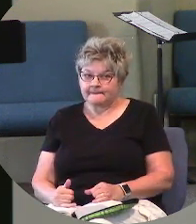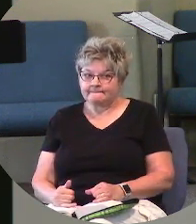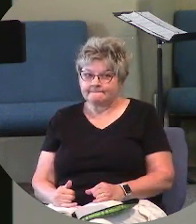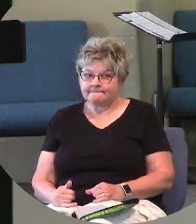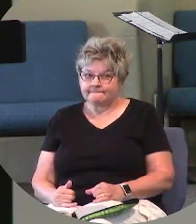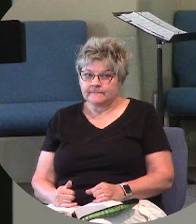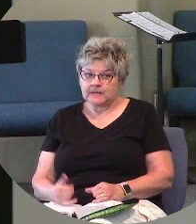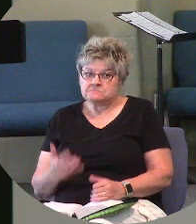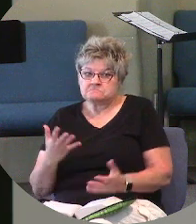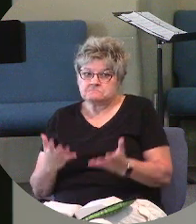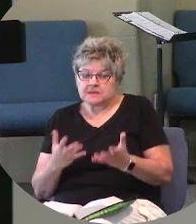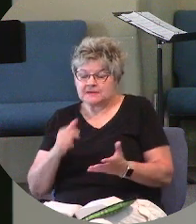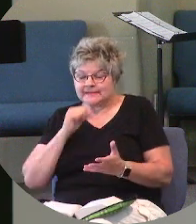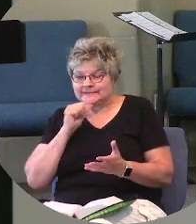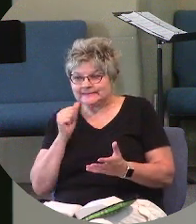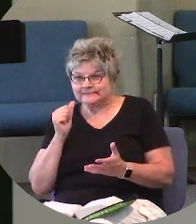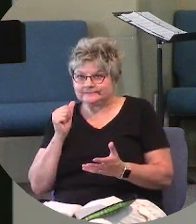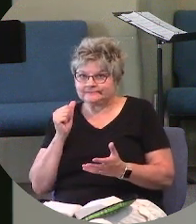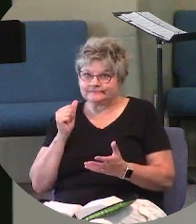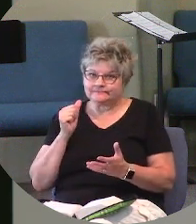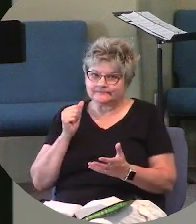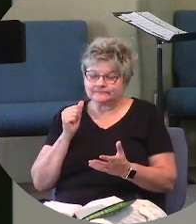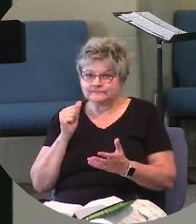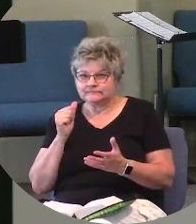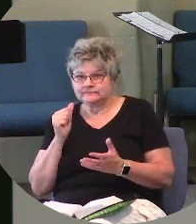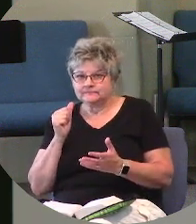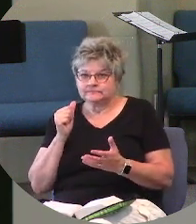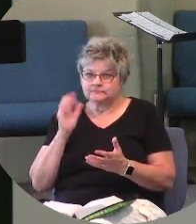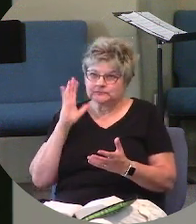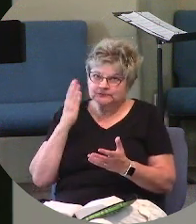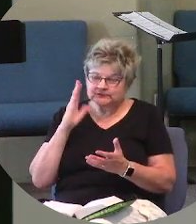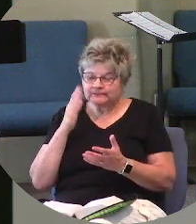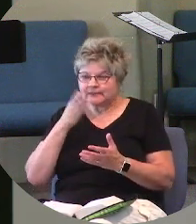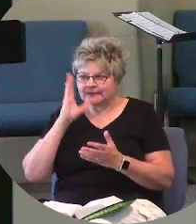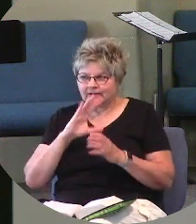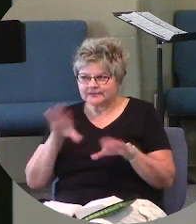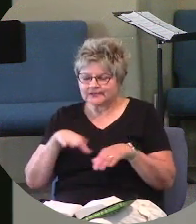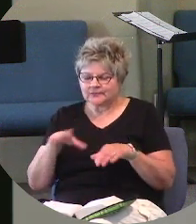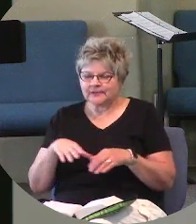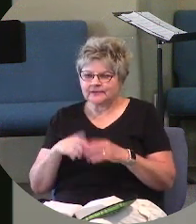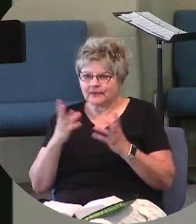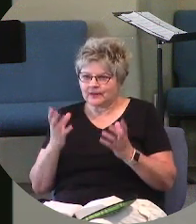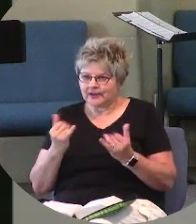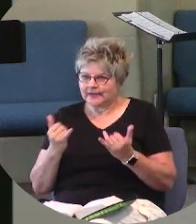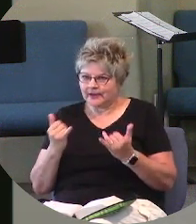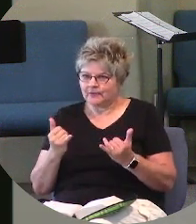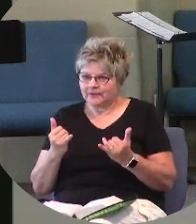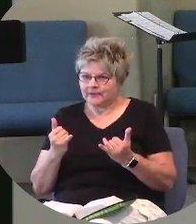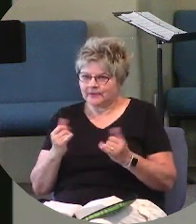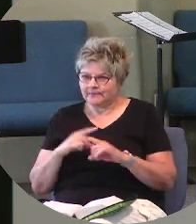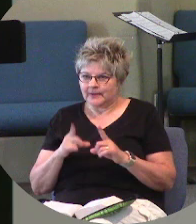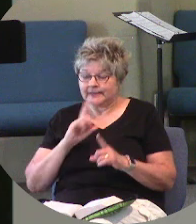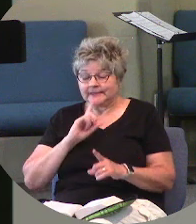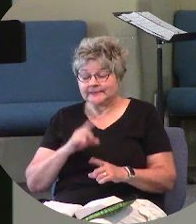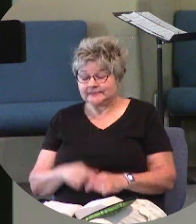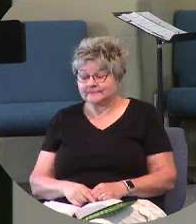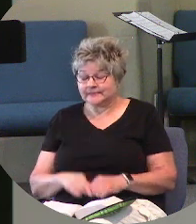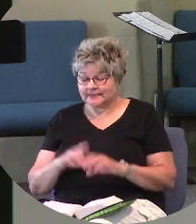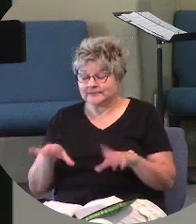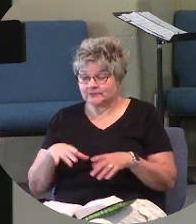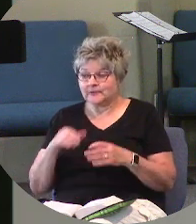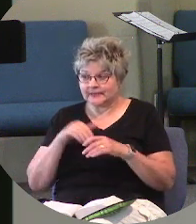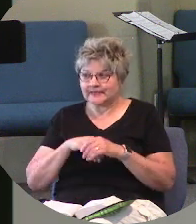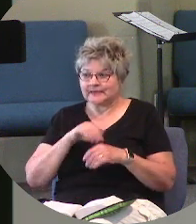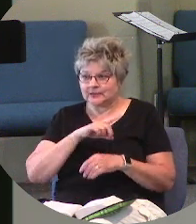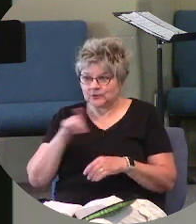And it might not seem like God is doing much currently but He is because He's doing it in you